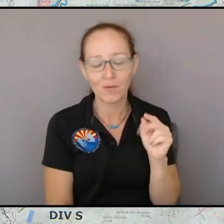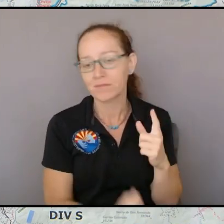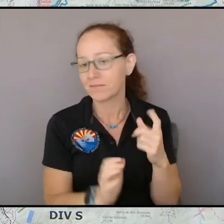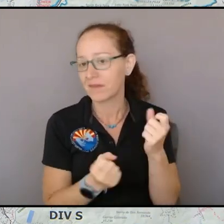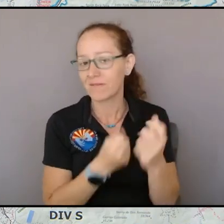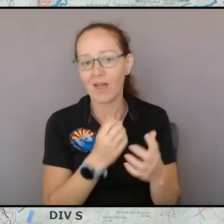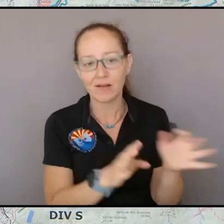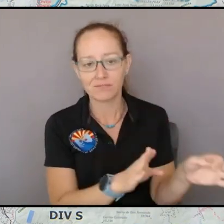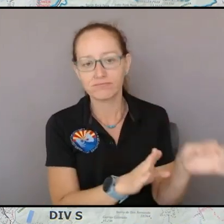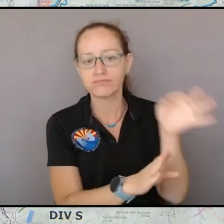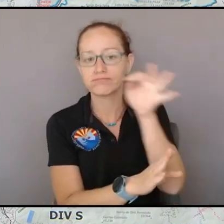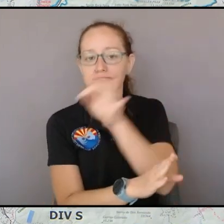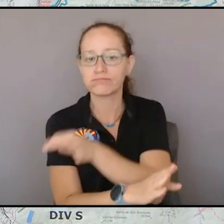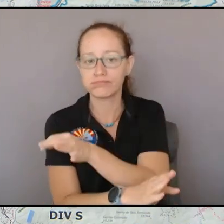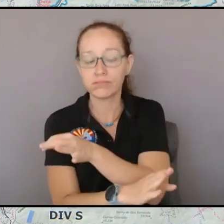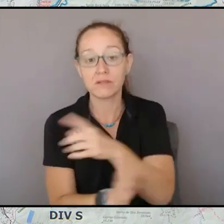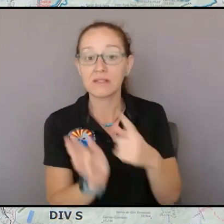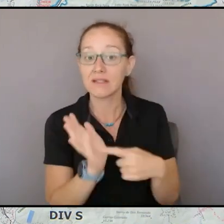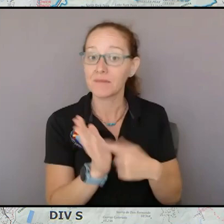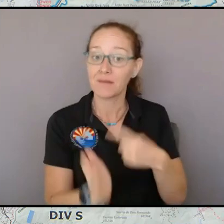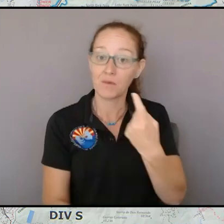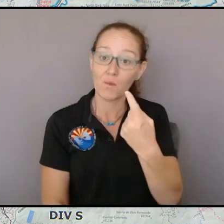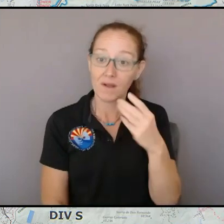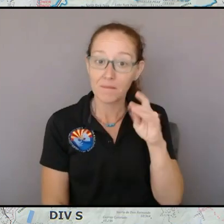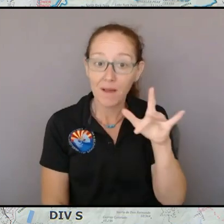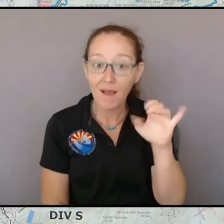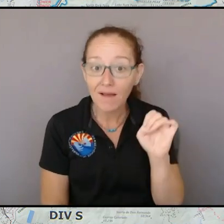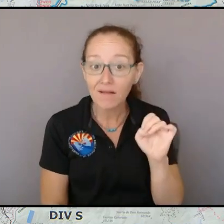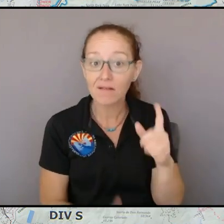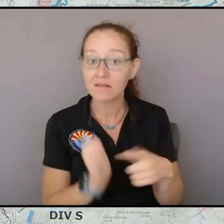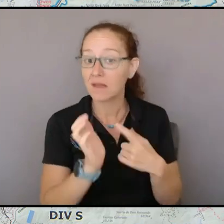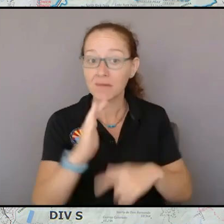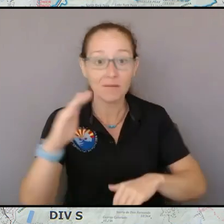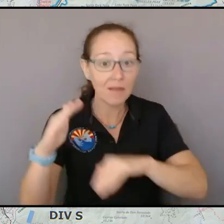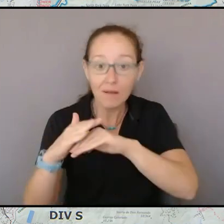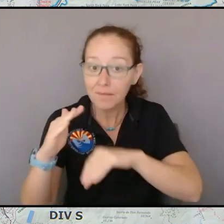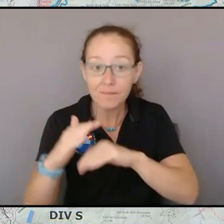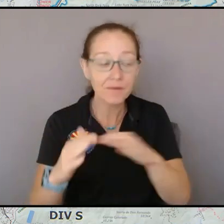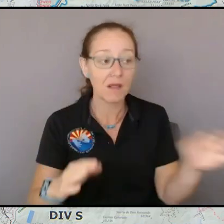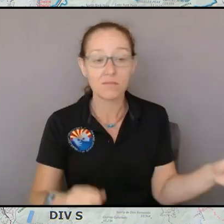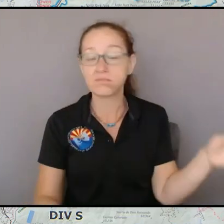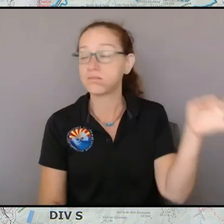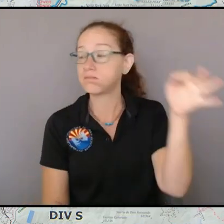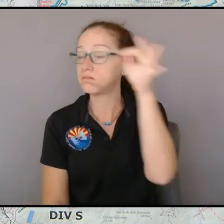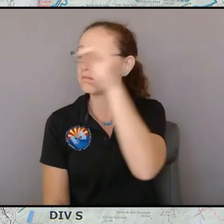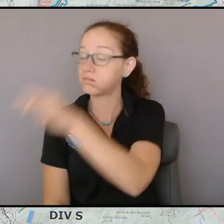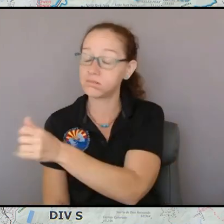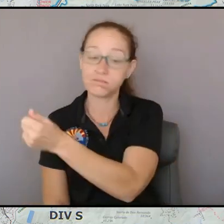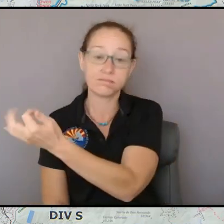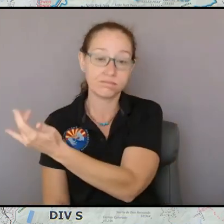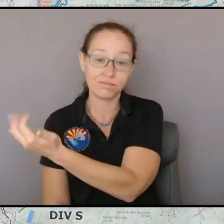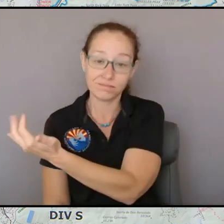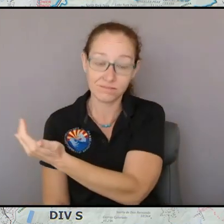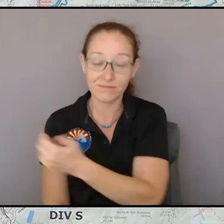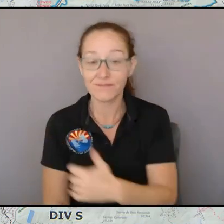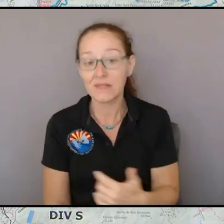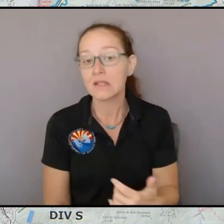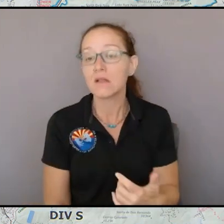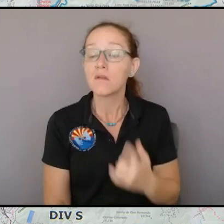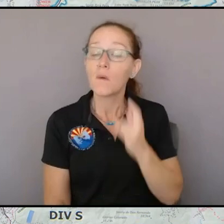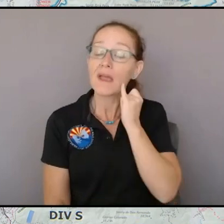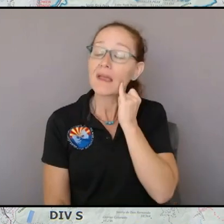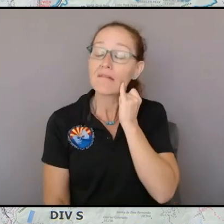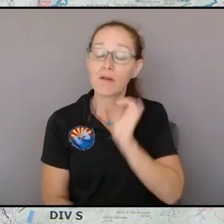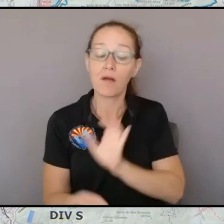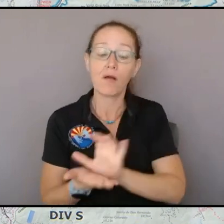mile upwards of a mile and so just leaving that line there and thinking the work is done it is not it's not a good idea it's a terrible